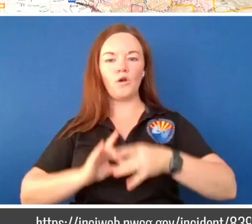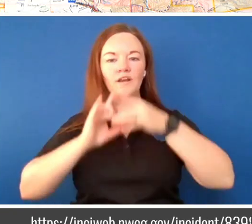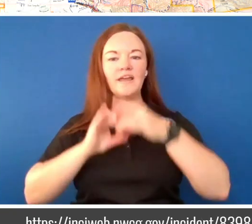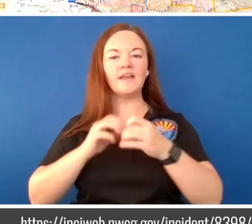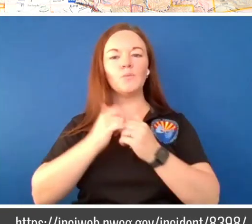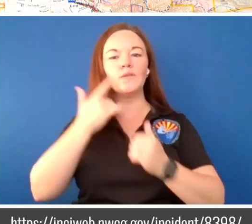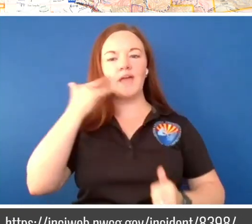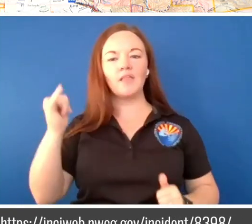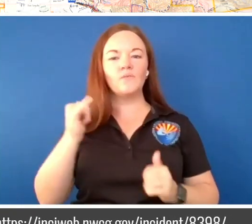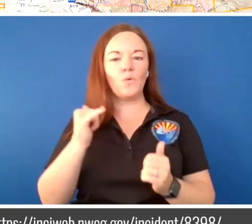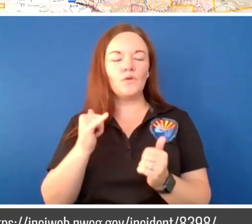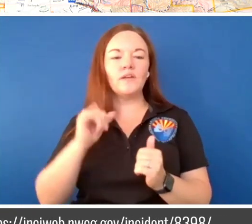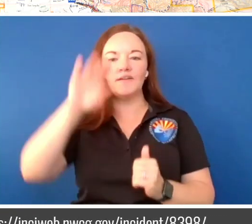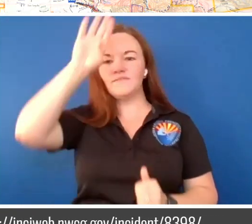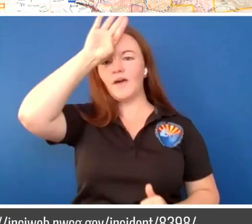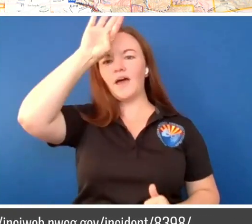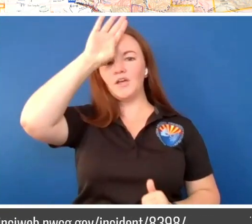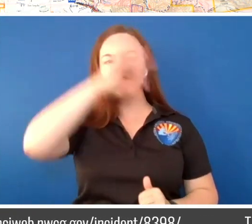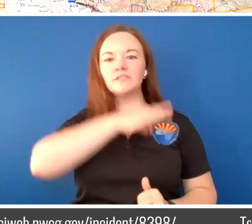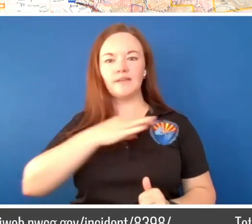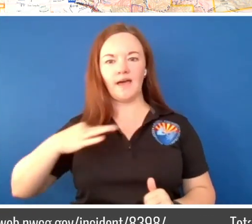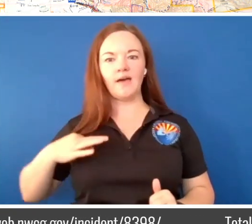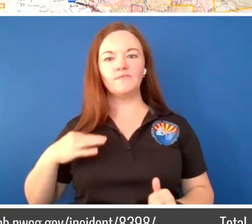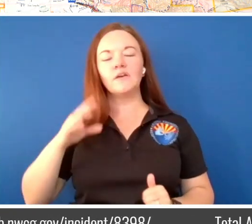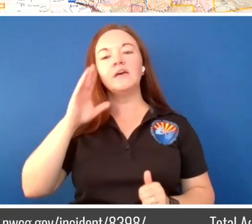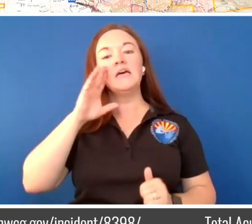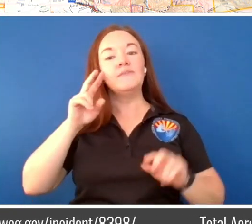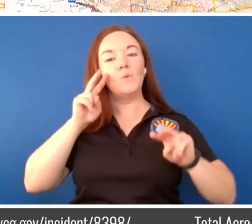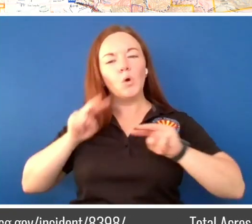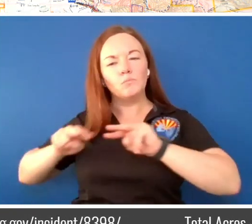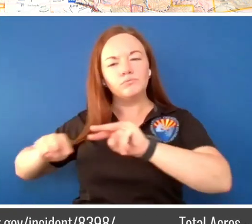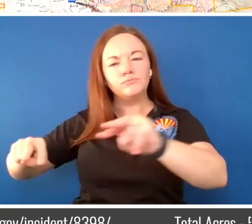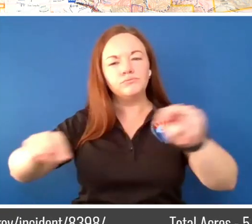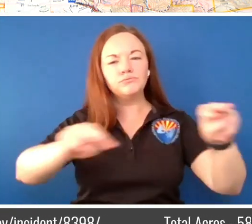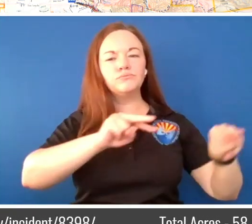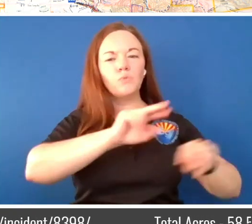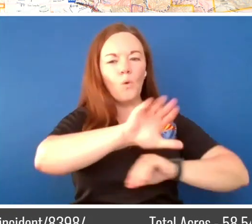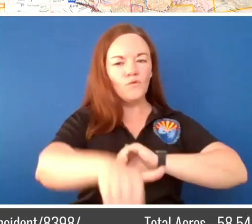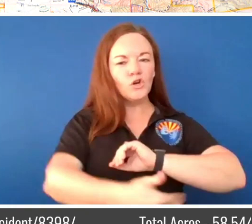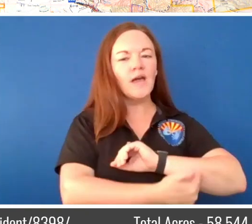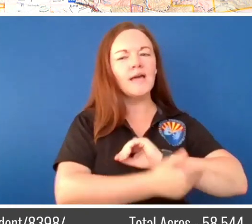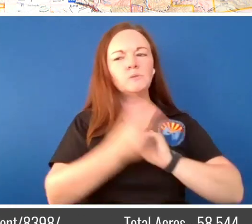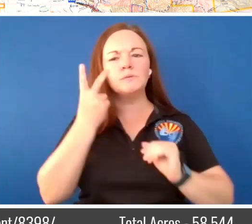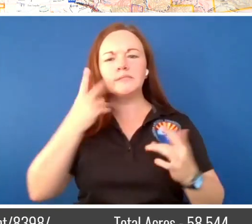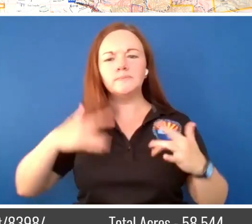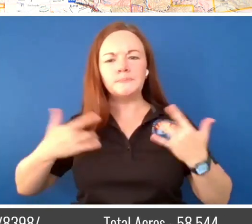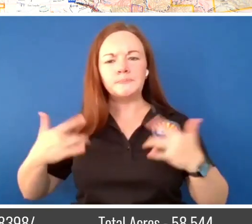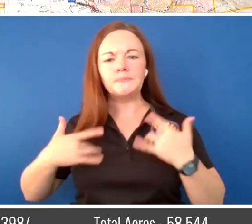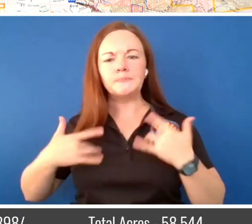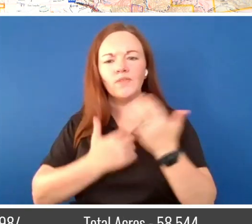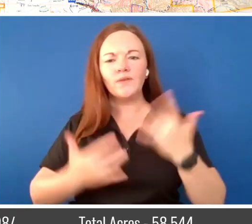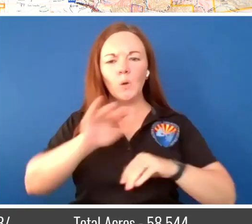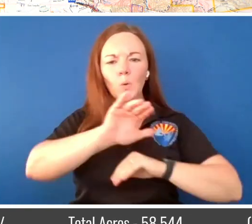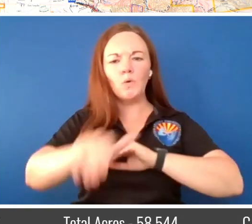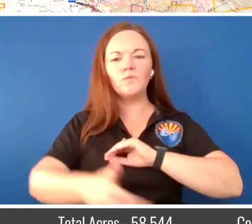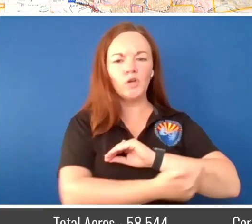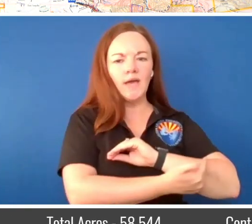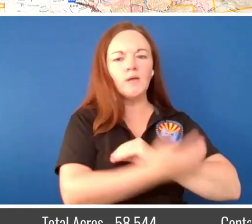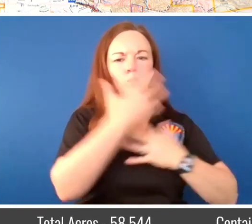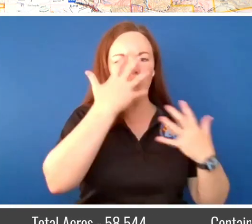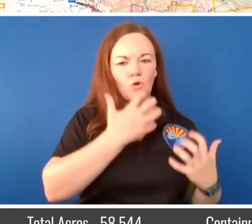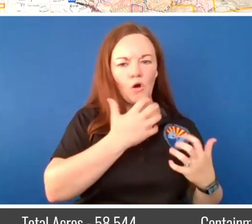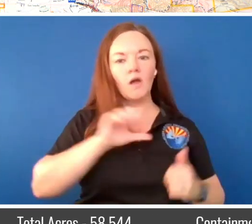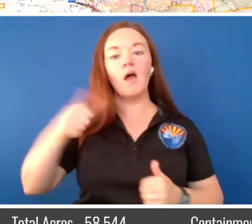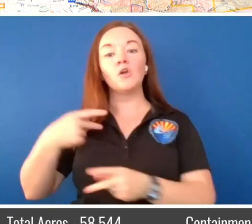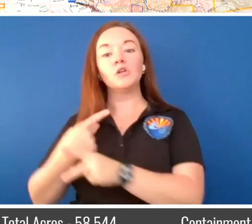personnel for aerial supervision and nighttime intelligence gathering. We also have another Type 1 Black Hawk,